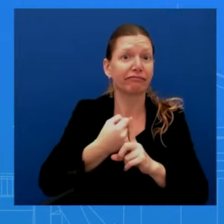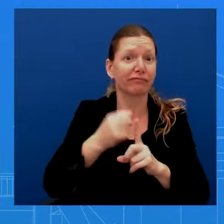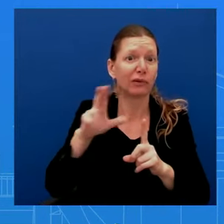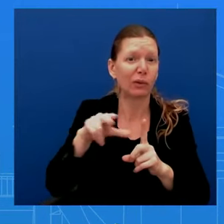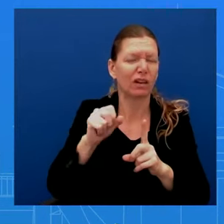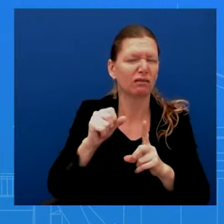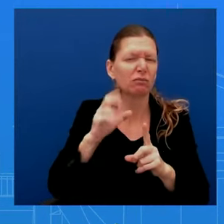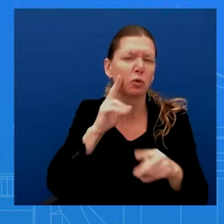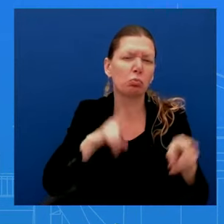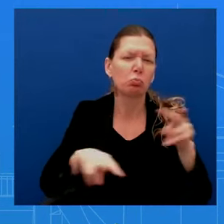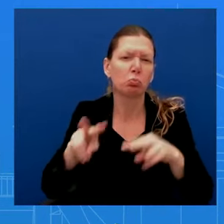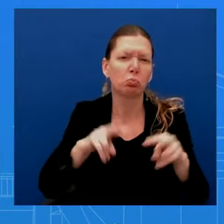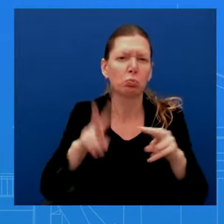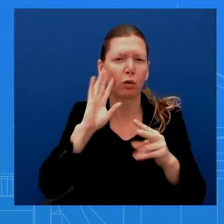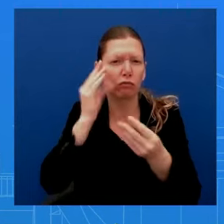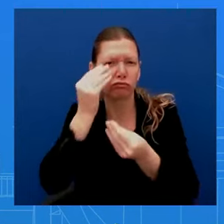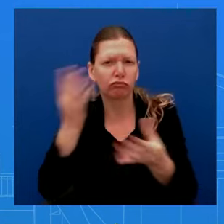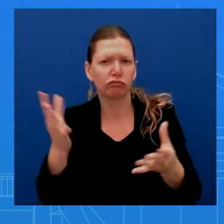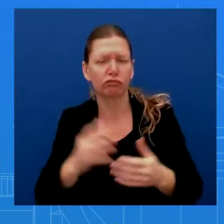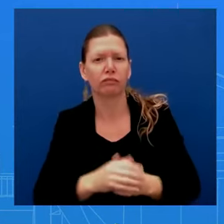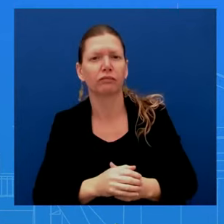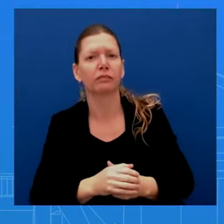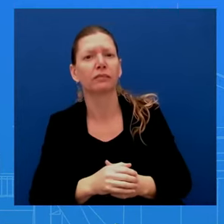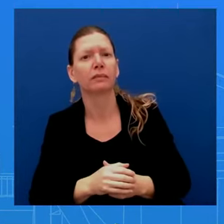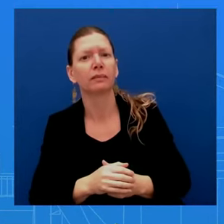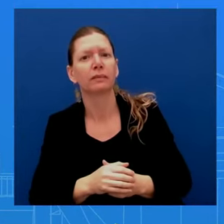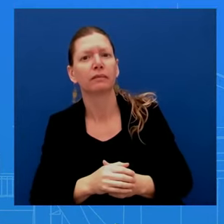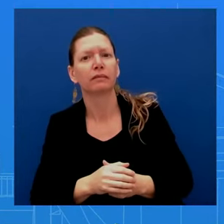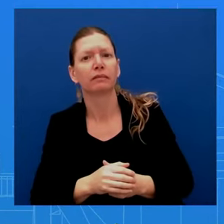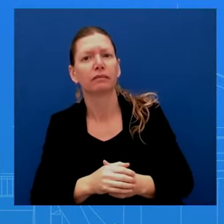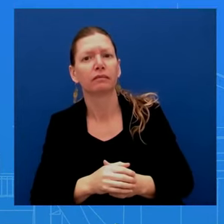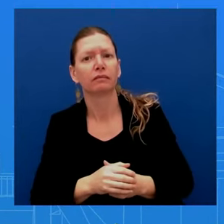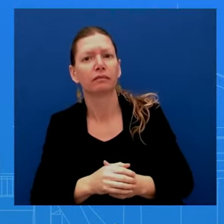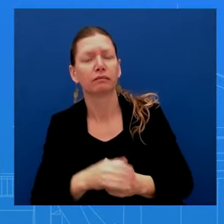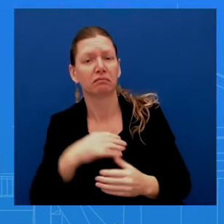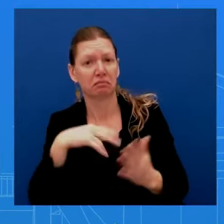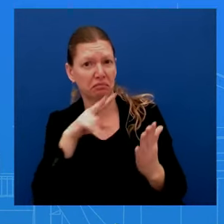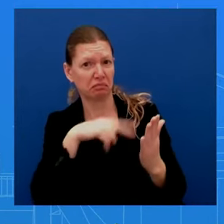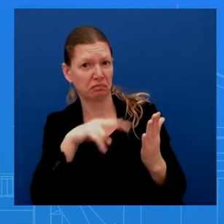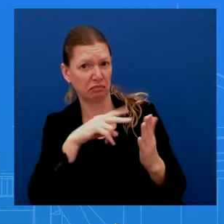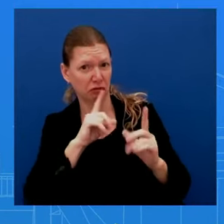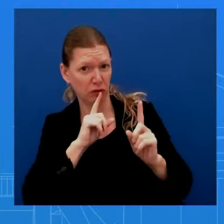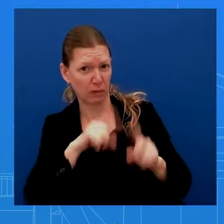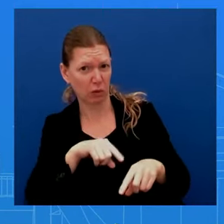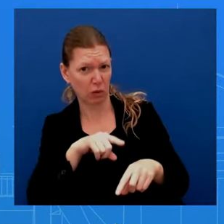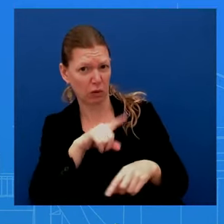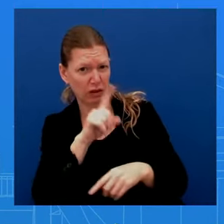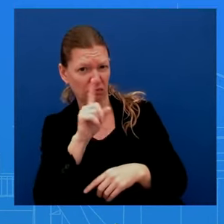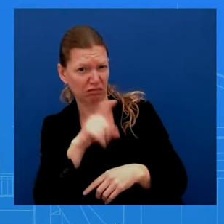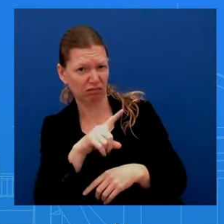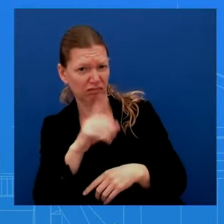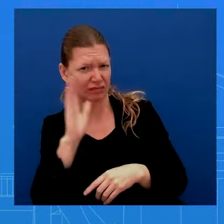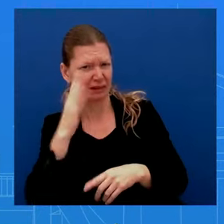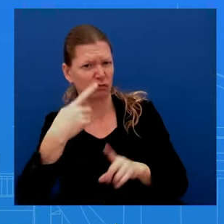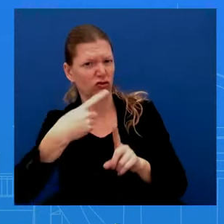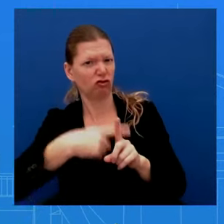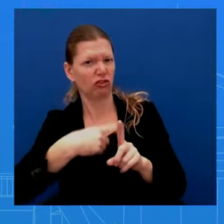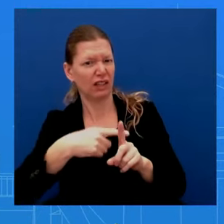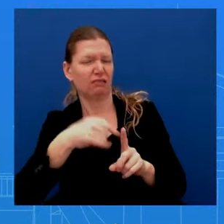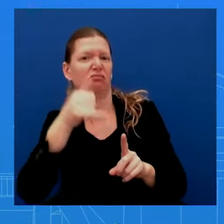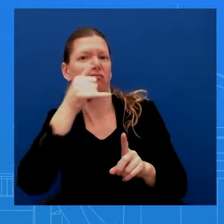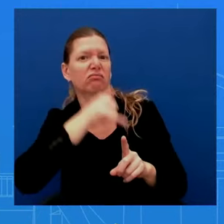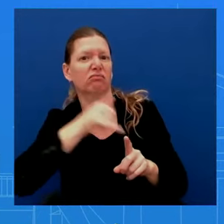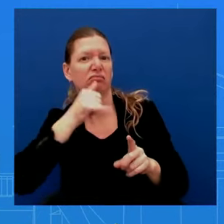Looking at the report, looked like rent was one of the big drivers of inflation. was up 6.2 percent over the course of